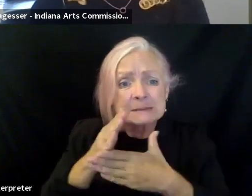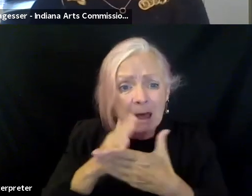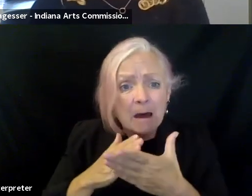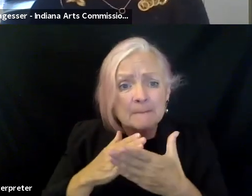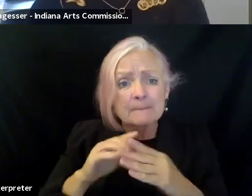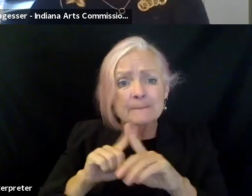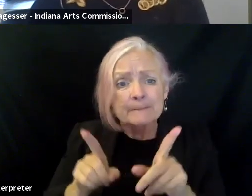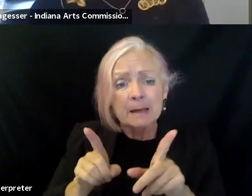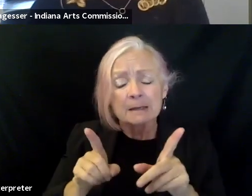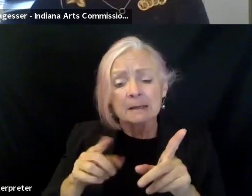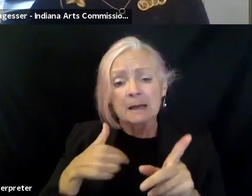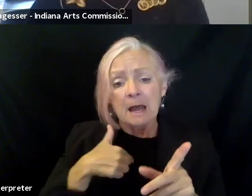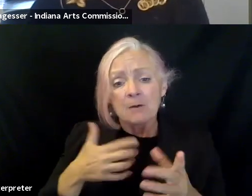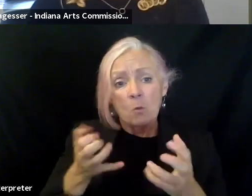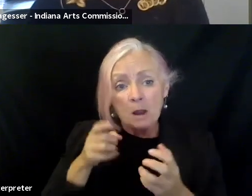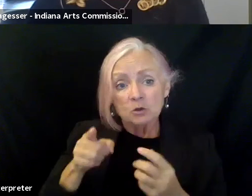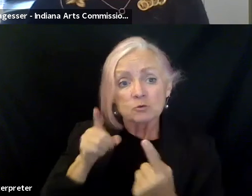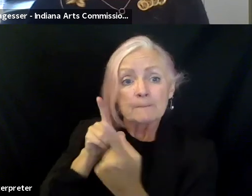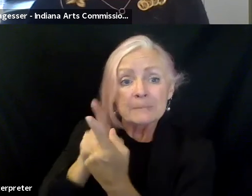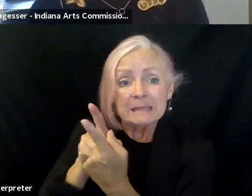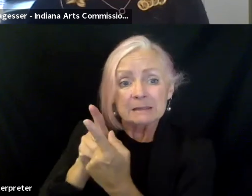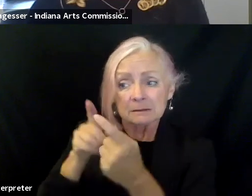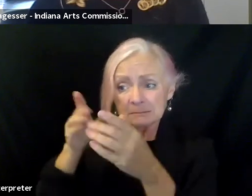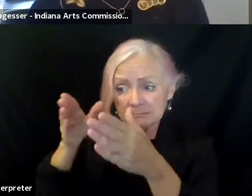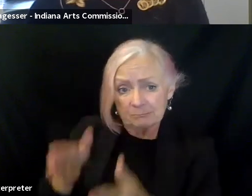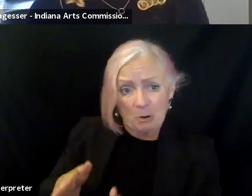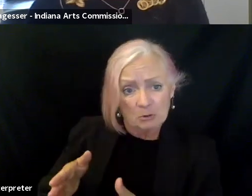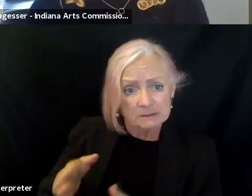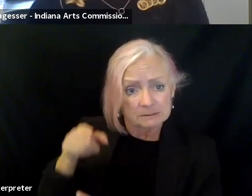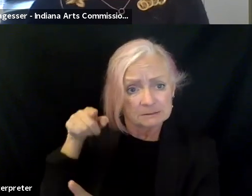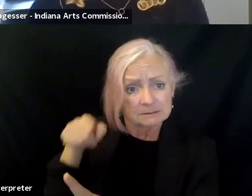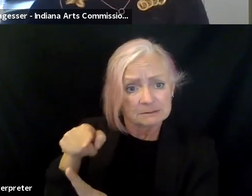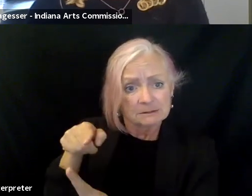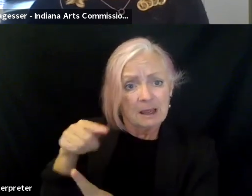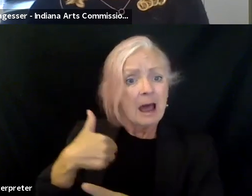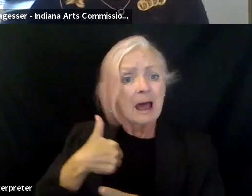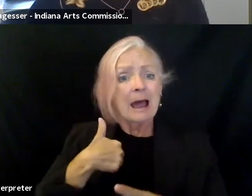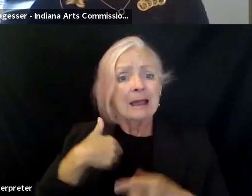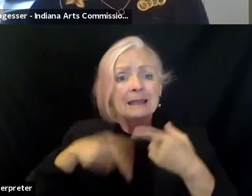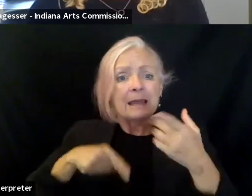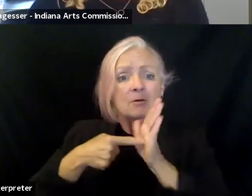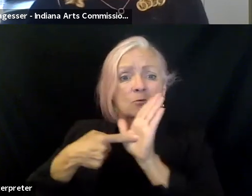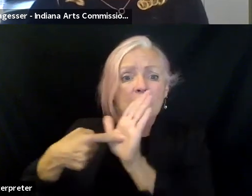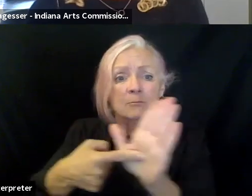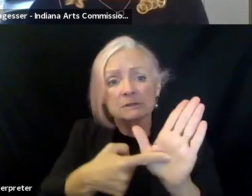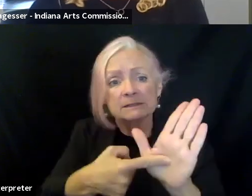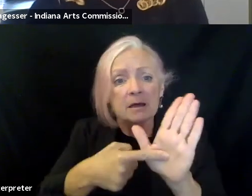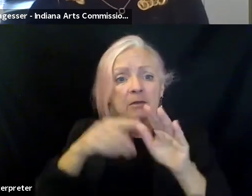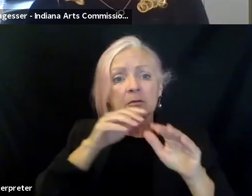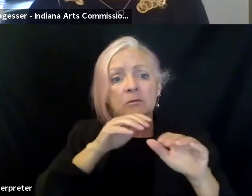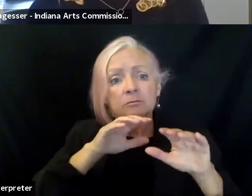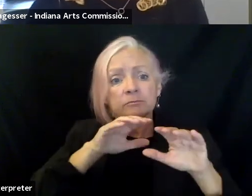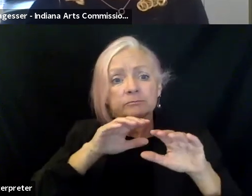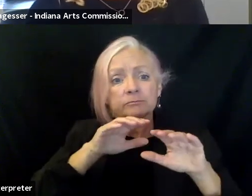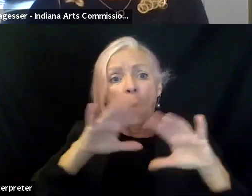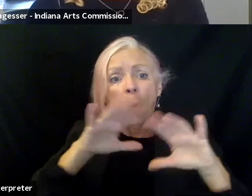I'm going to connect you with because, uh, no way a, um, representative of that community, you know, and, um,